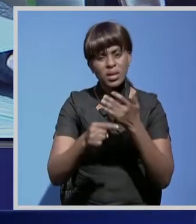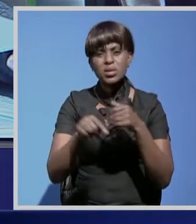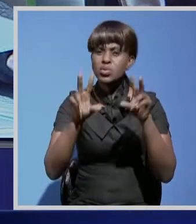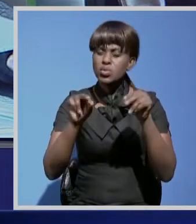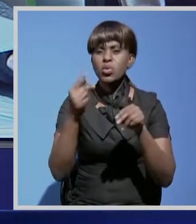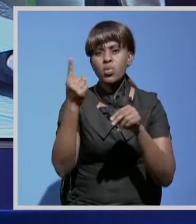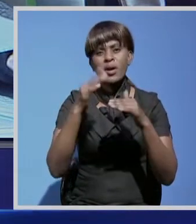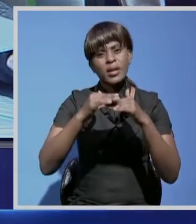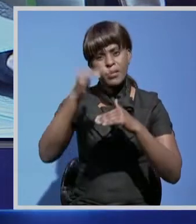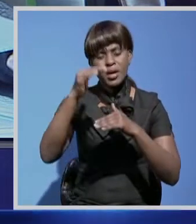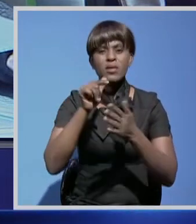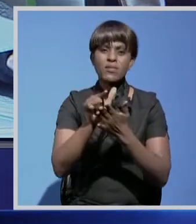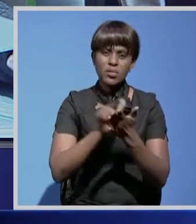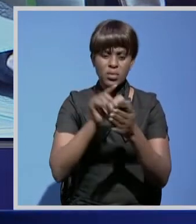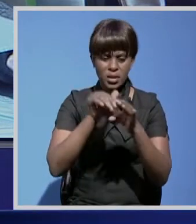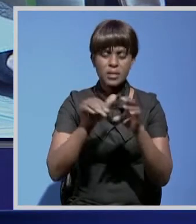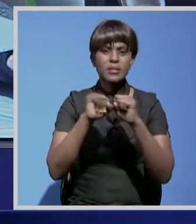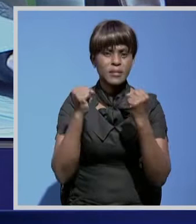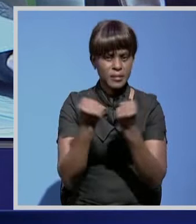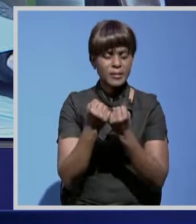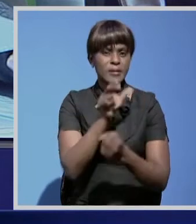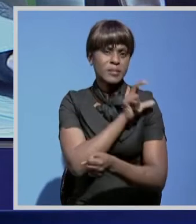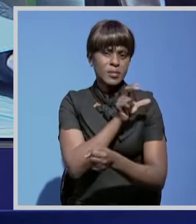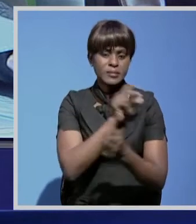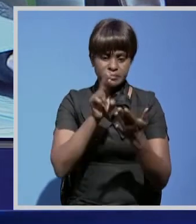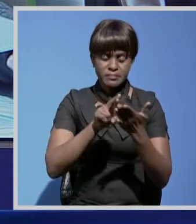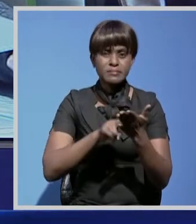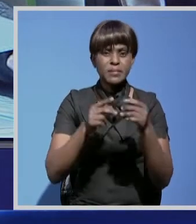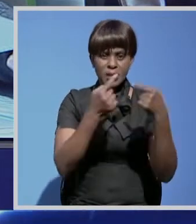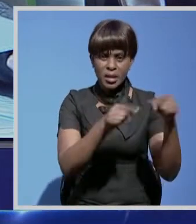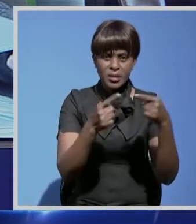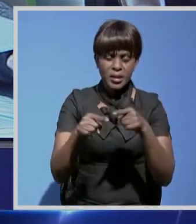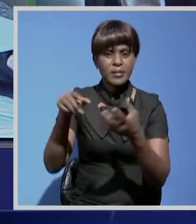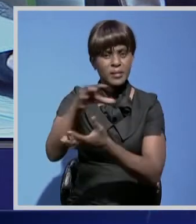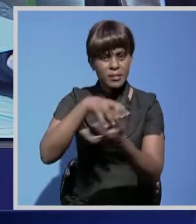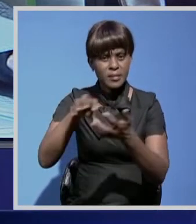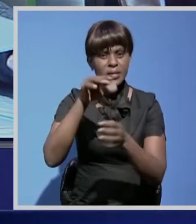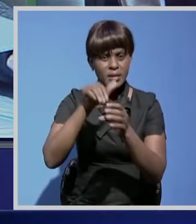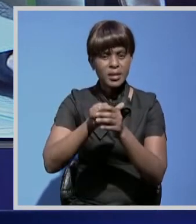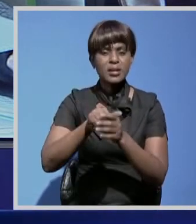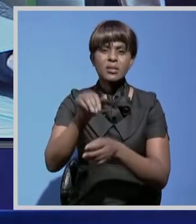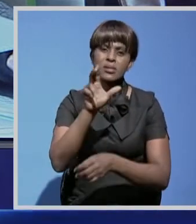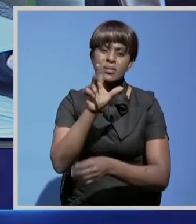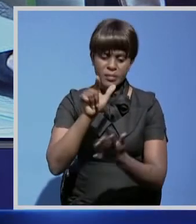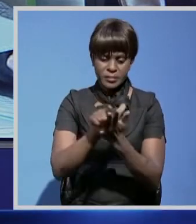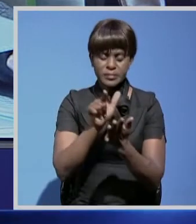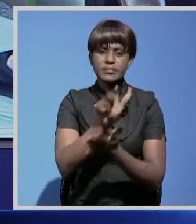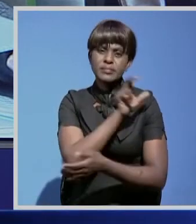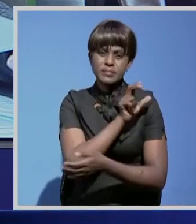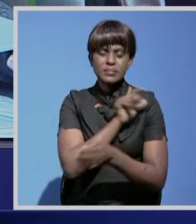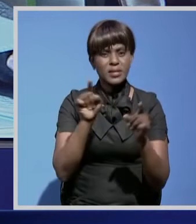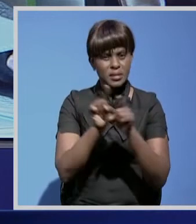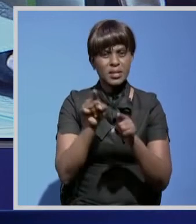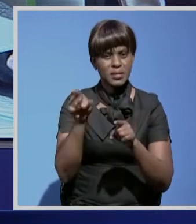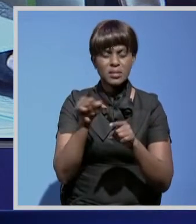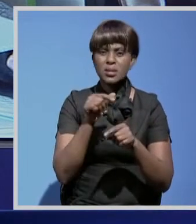regardless of their standing in society it said police recorded incidences of violence at the lusaka central police station and mafkin